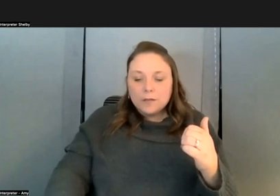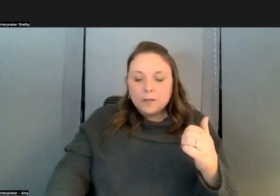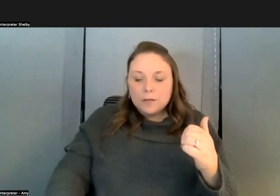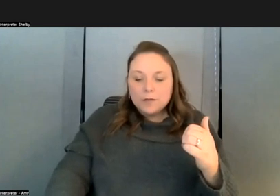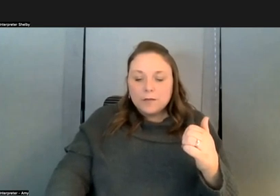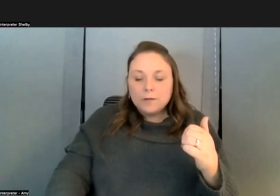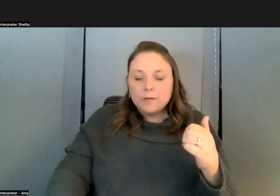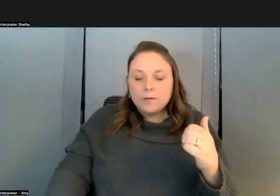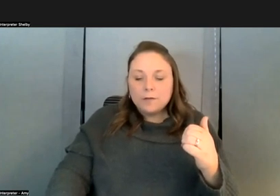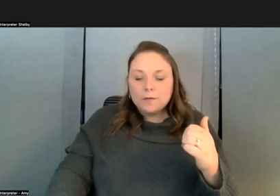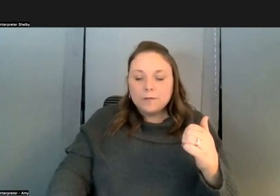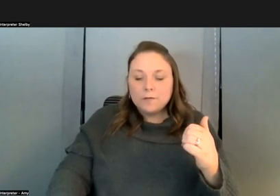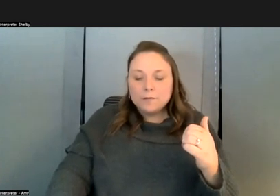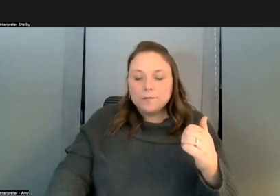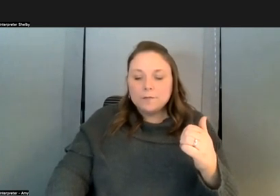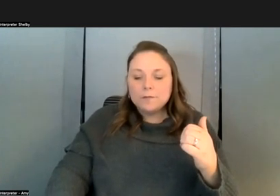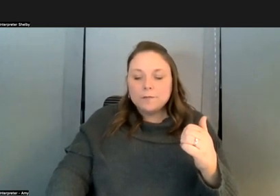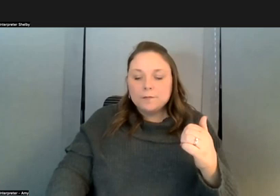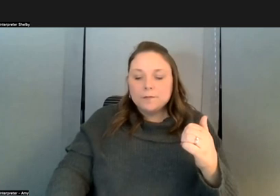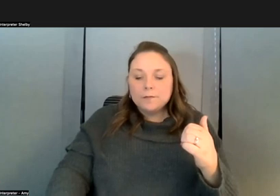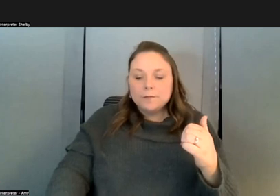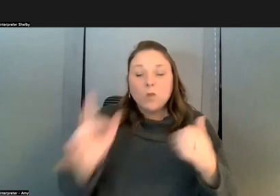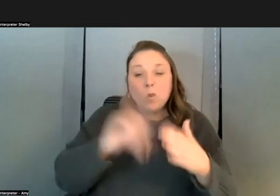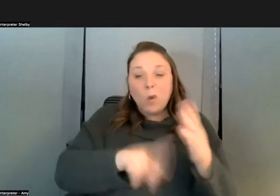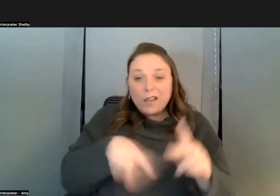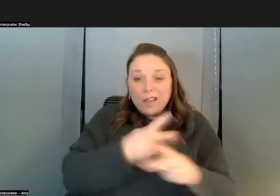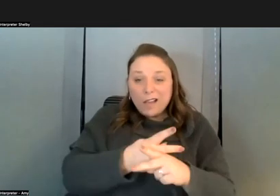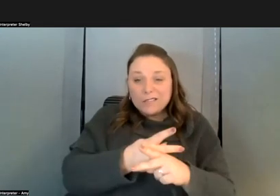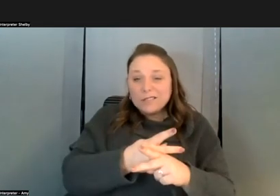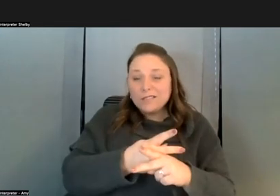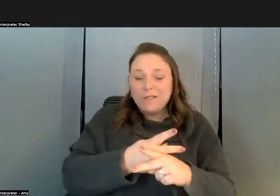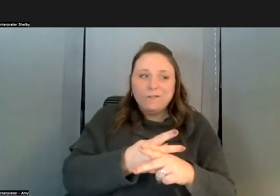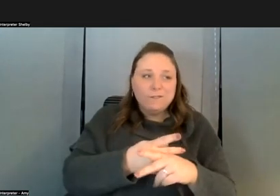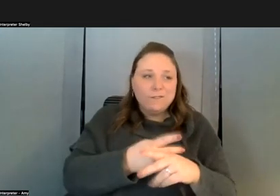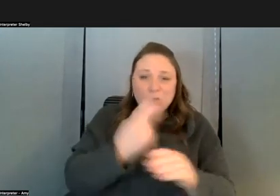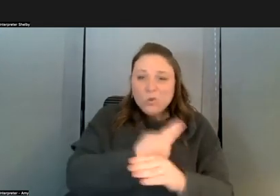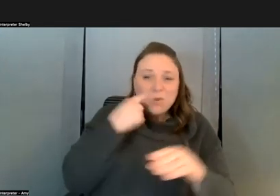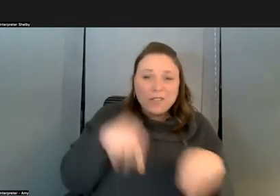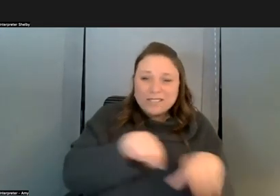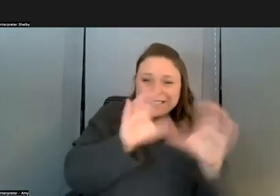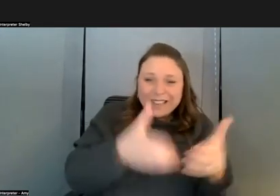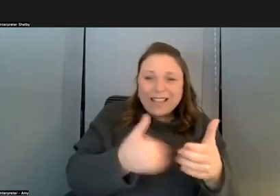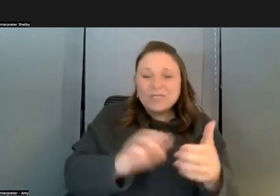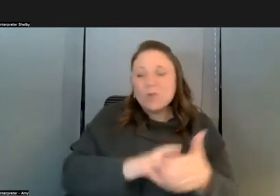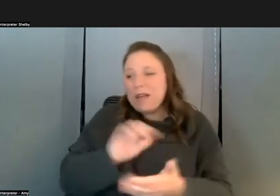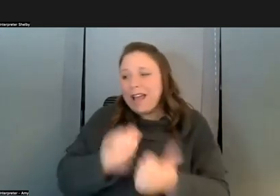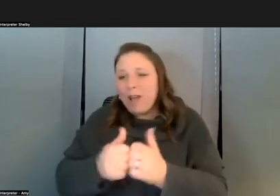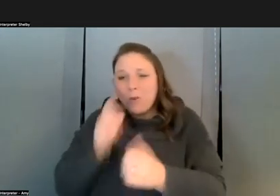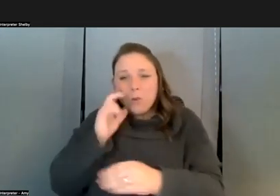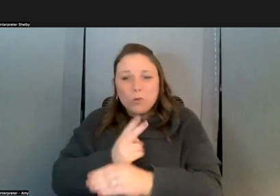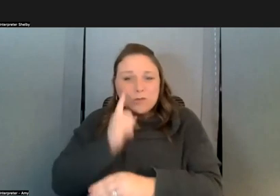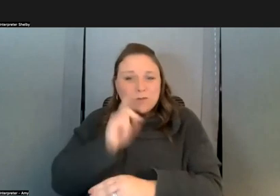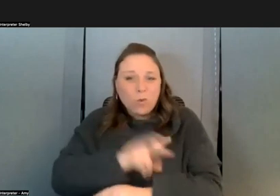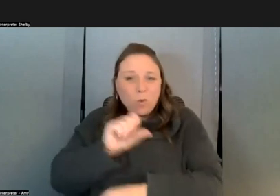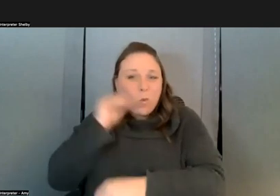or how can students use this to create assignments or or or or tools or whatever uh